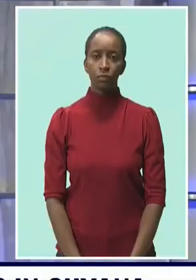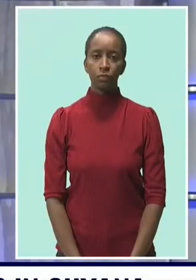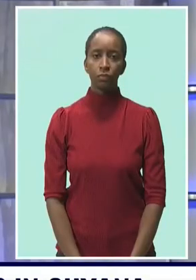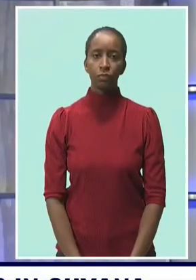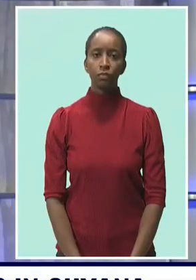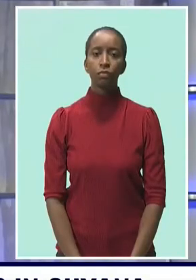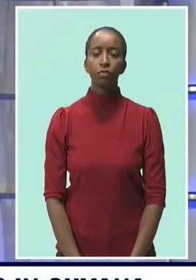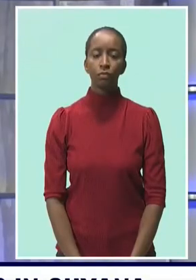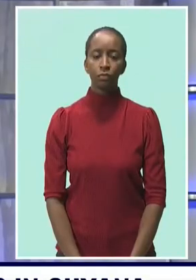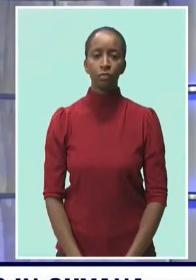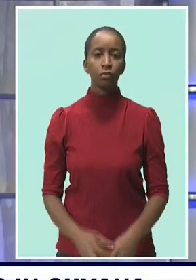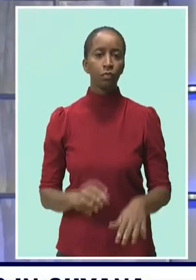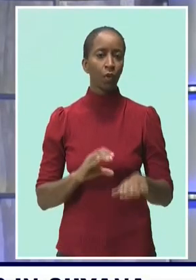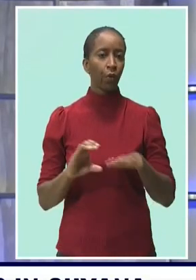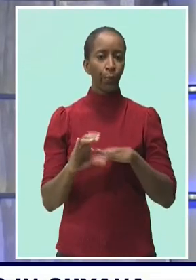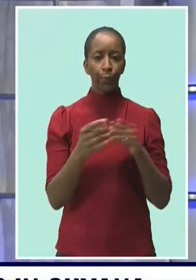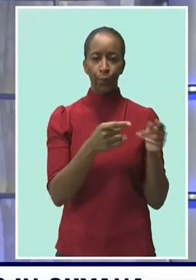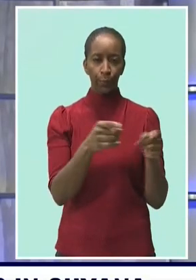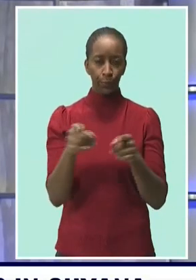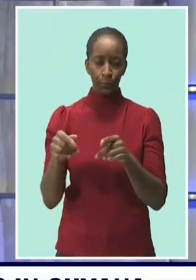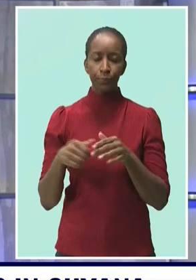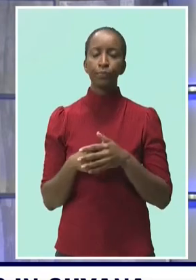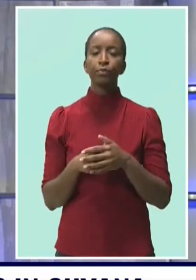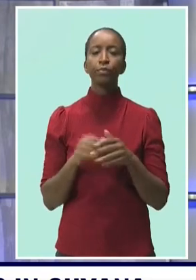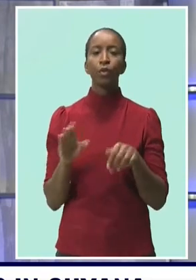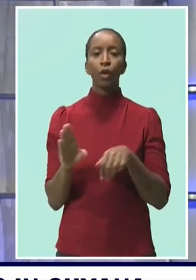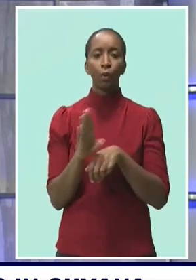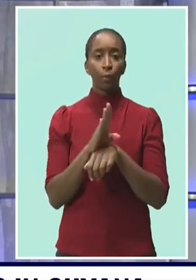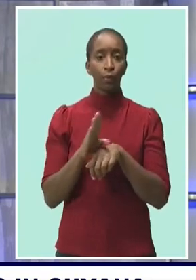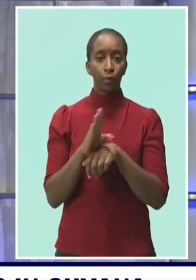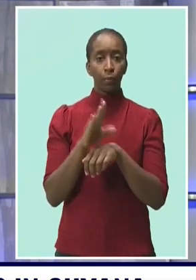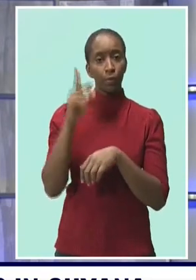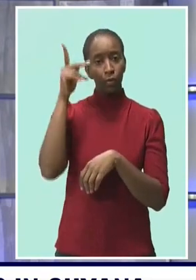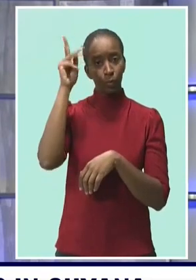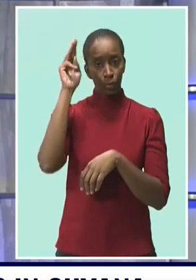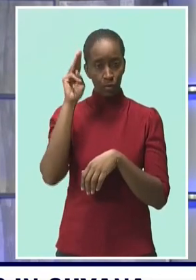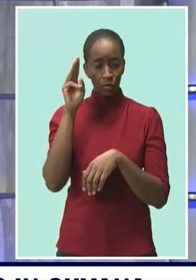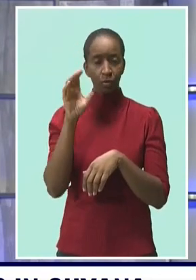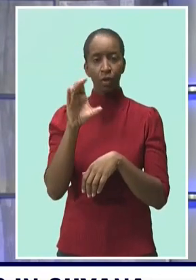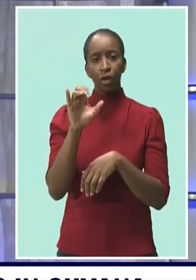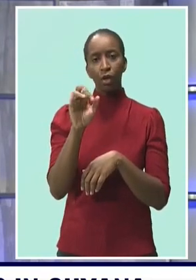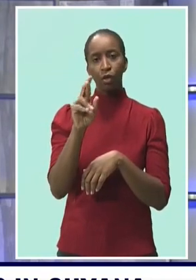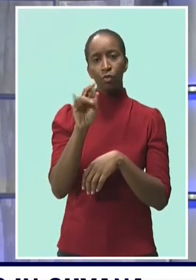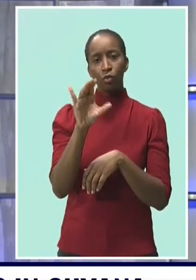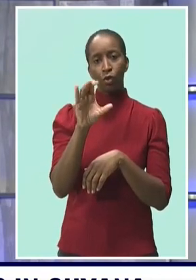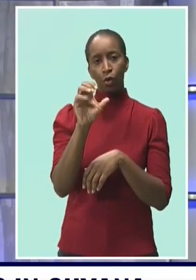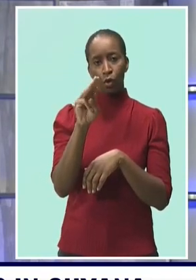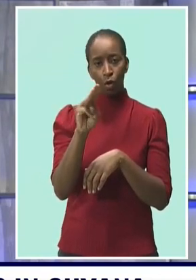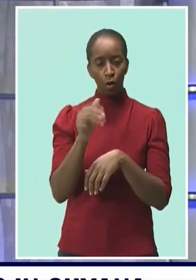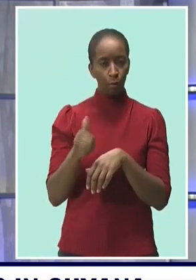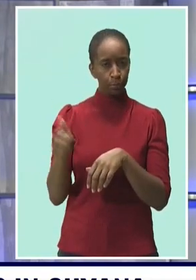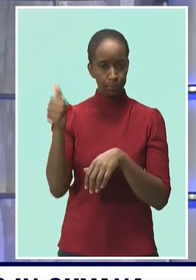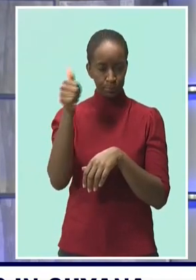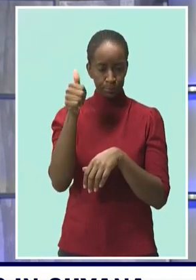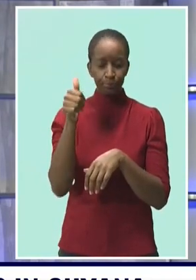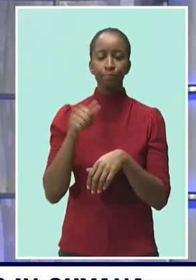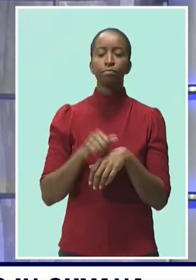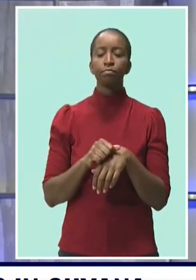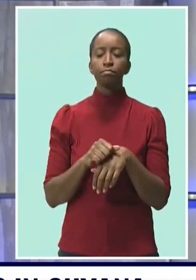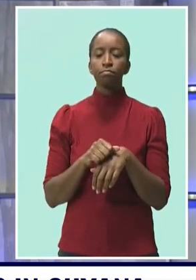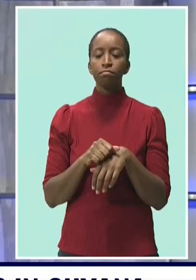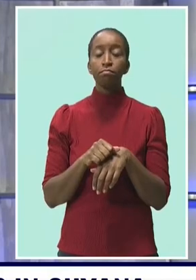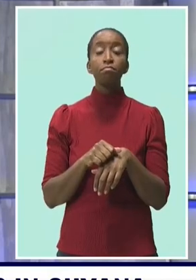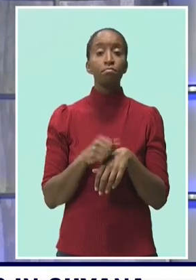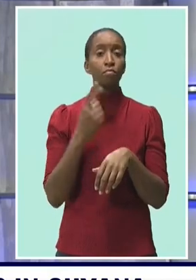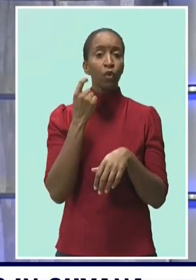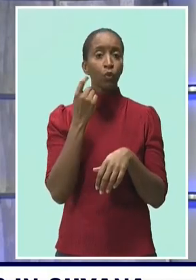Regional stories now. Barbados Prime Minister and CARICOM Chair Mia Amour Motley is not pleased with the report submitted